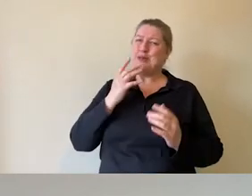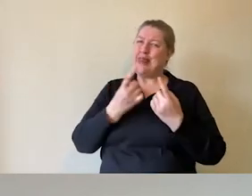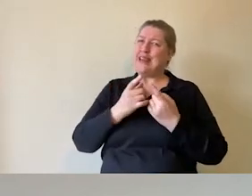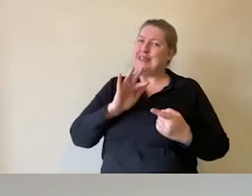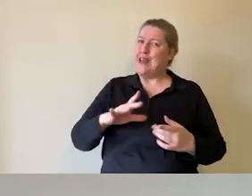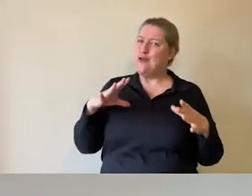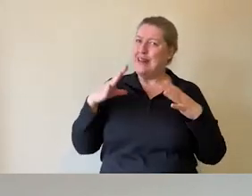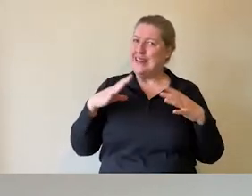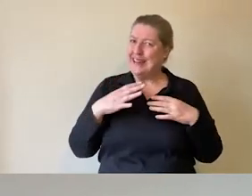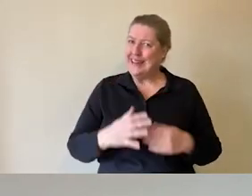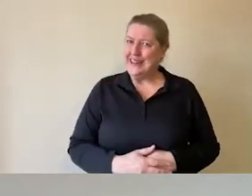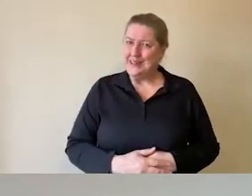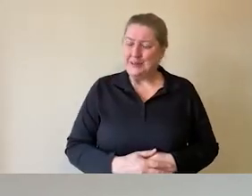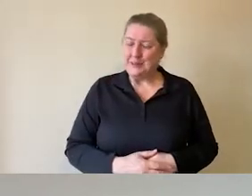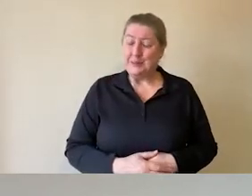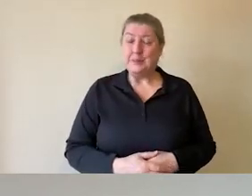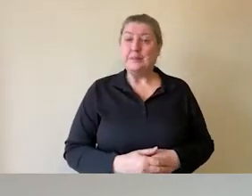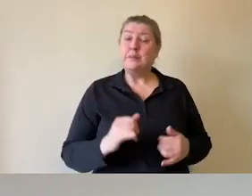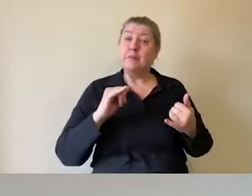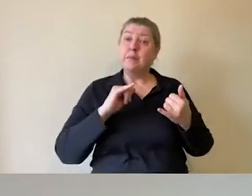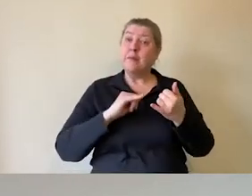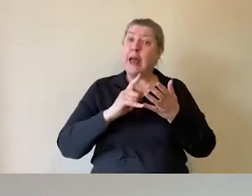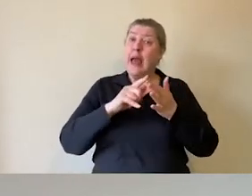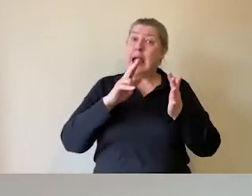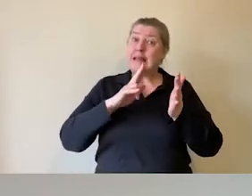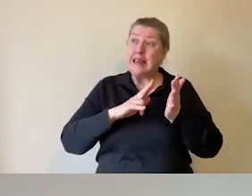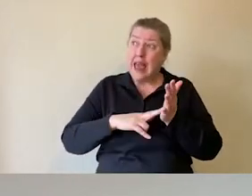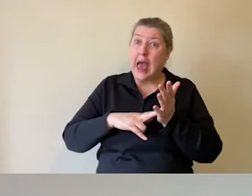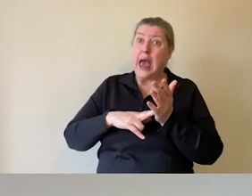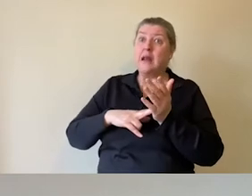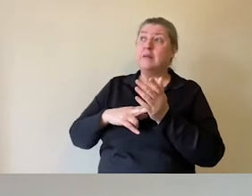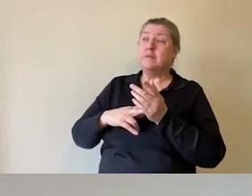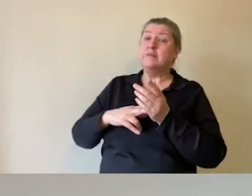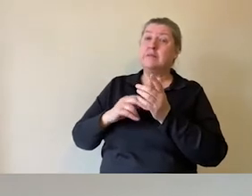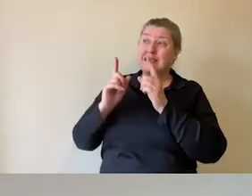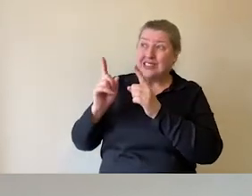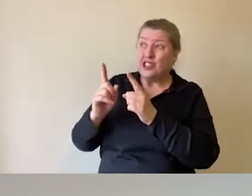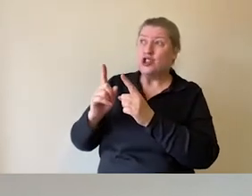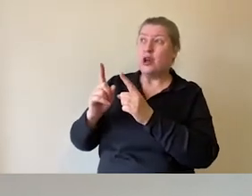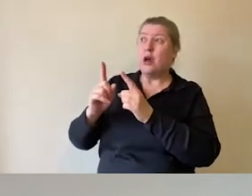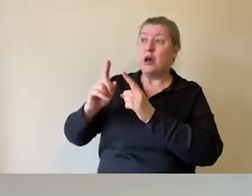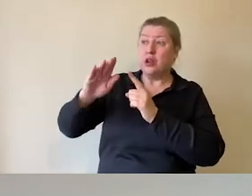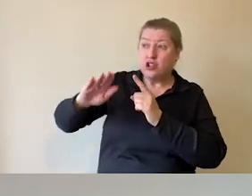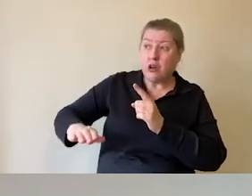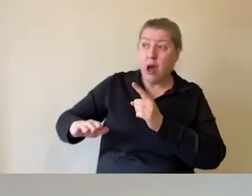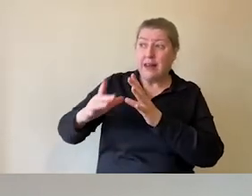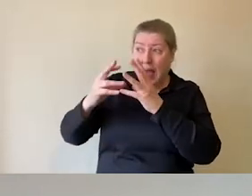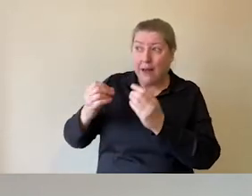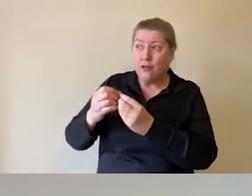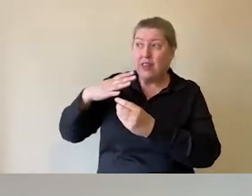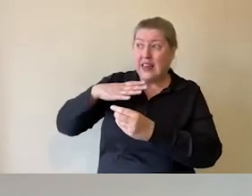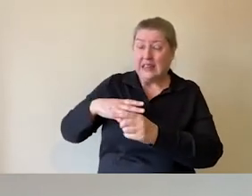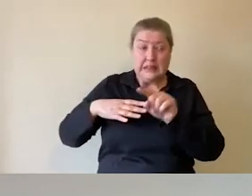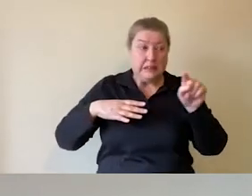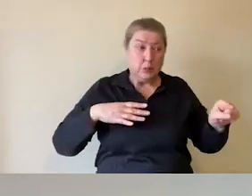that everything the SEN teacher and the SEN student did in the museum would mirror